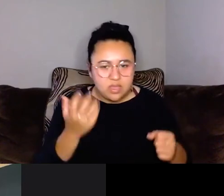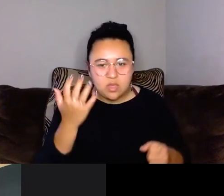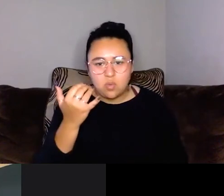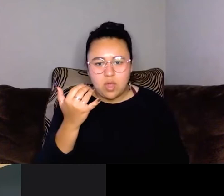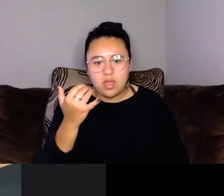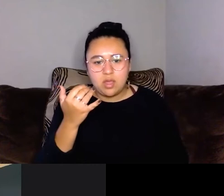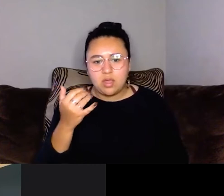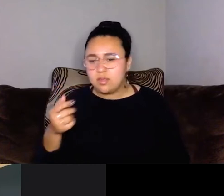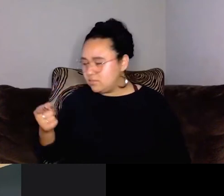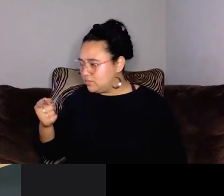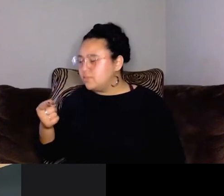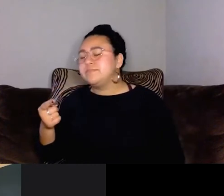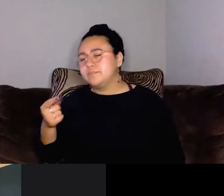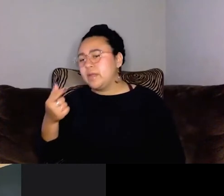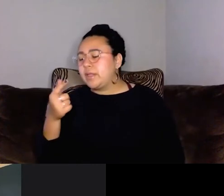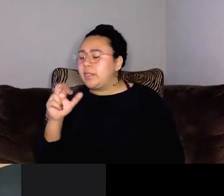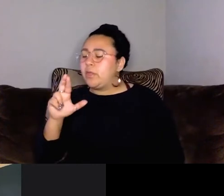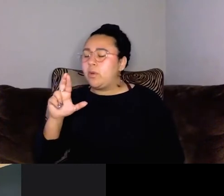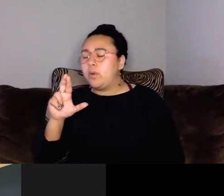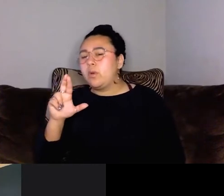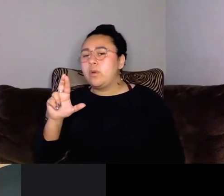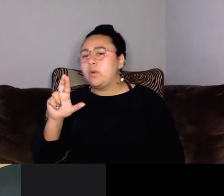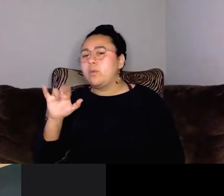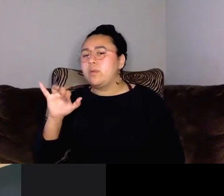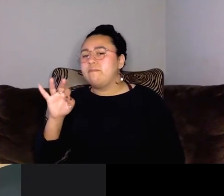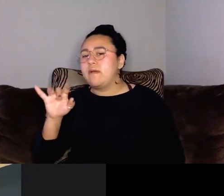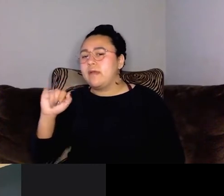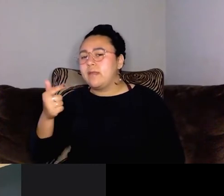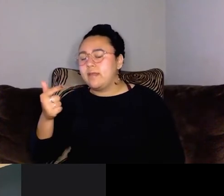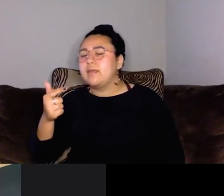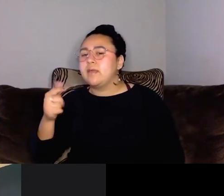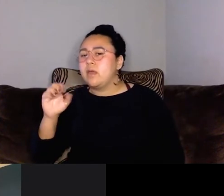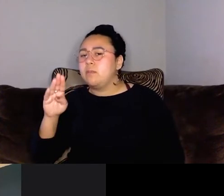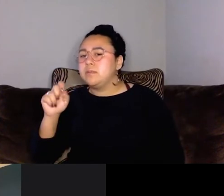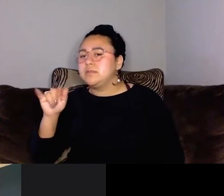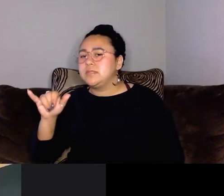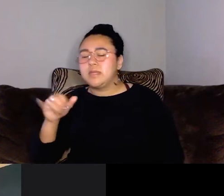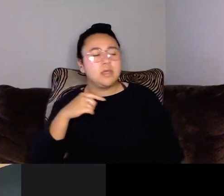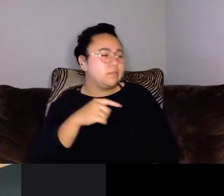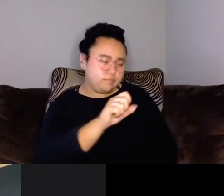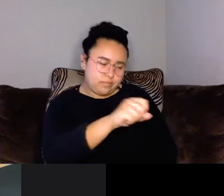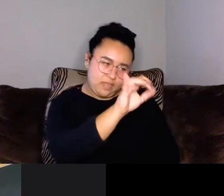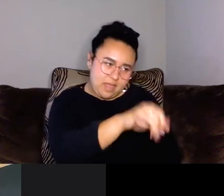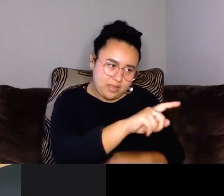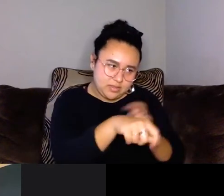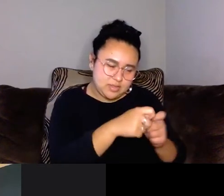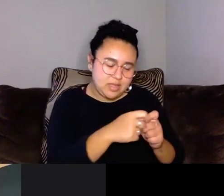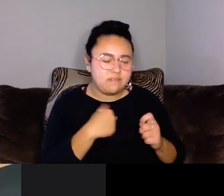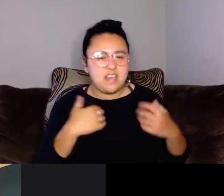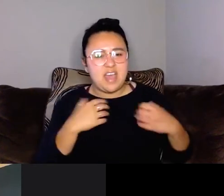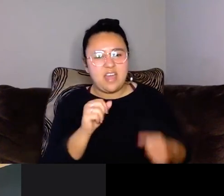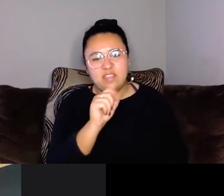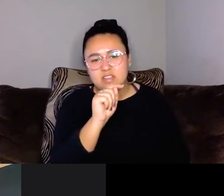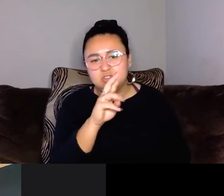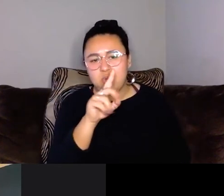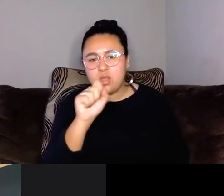glorifying obesity. I get health trolls. We do that a lot around here. And I'm like, yeah, I'm glorifying